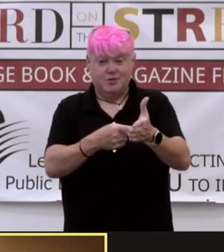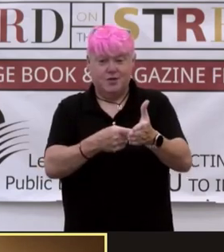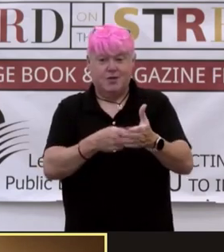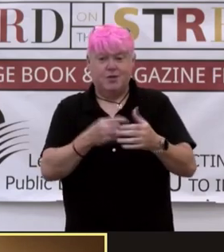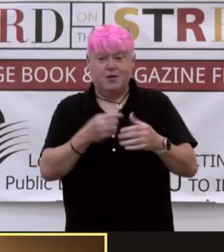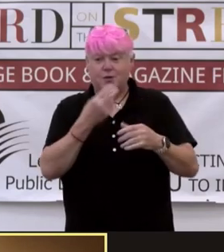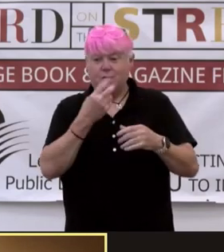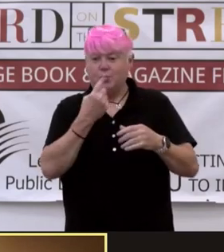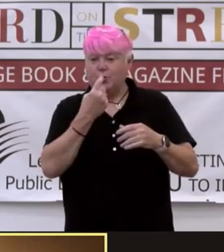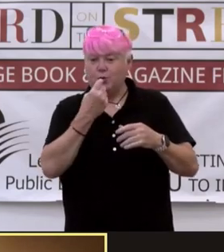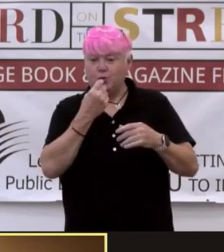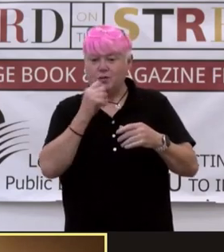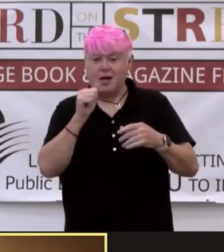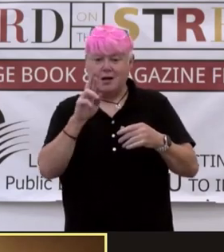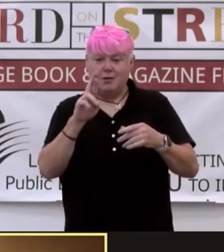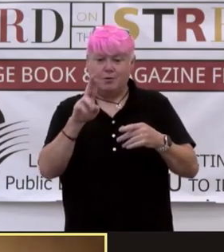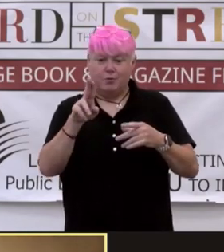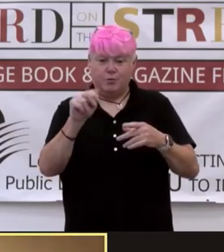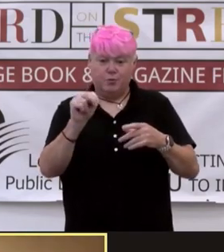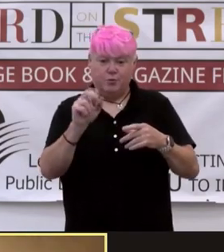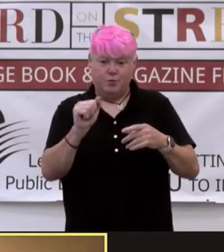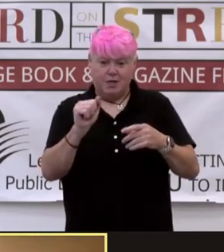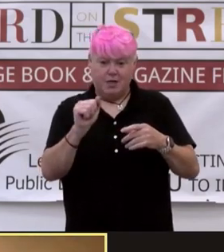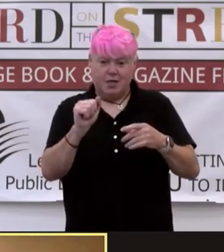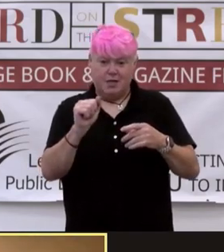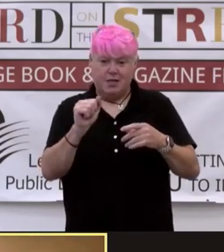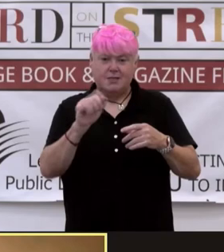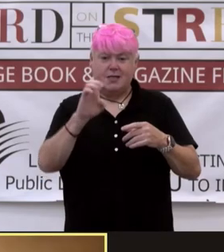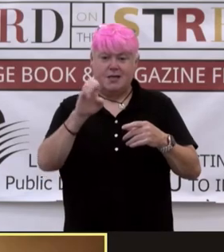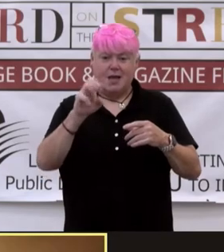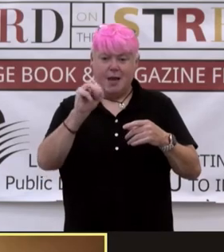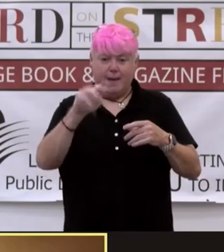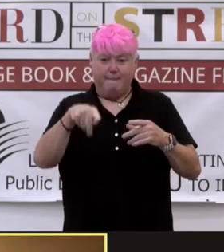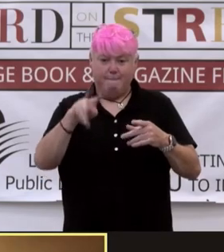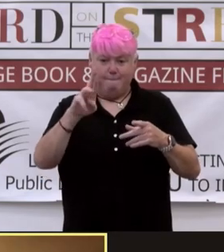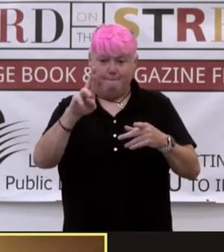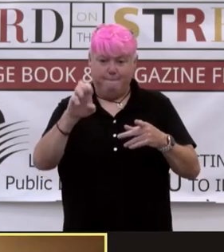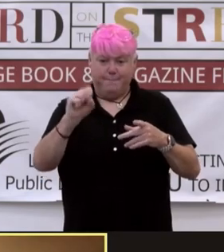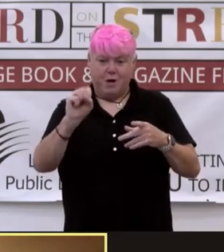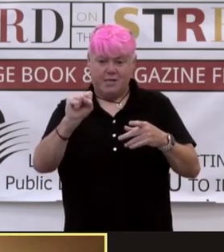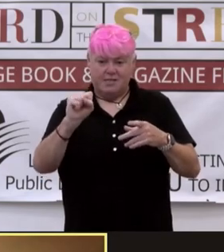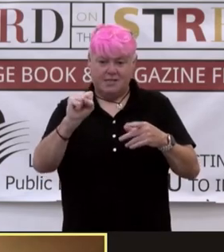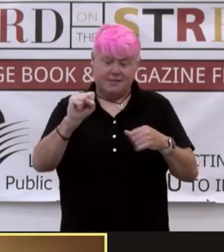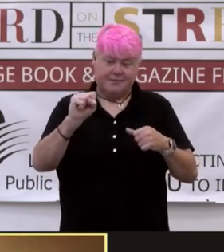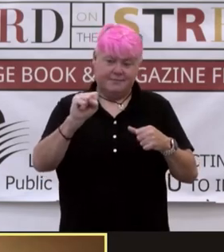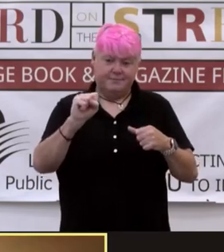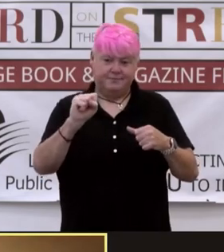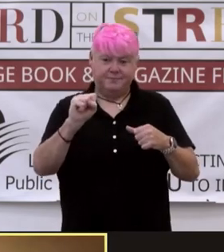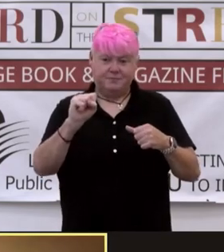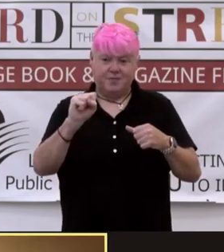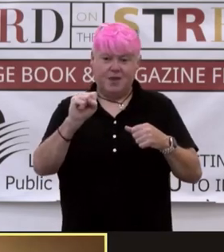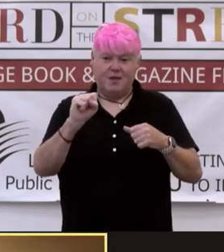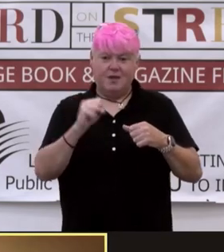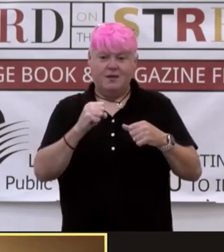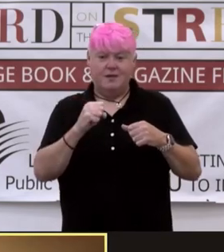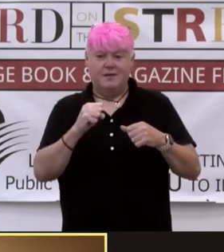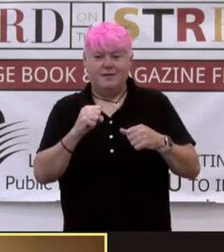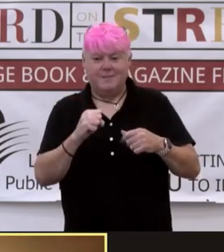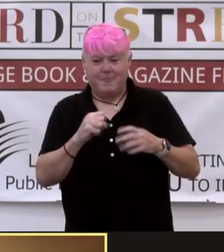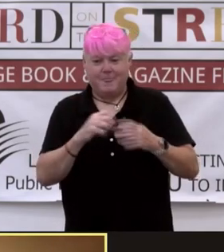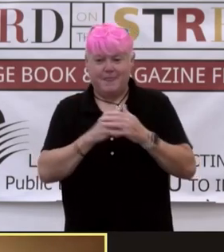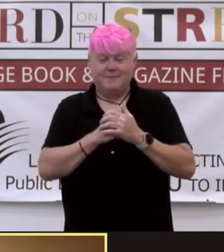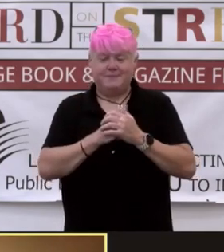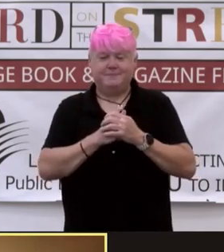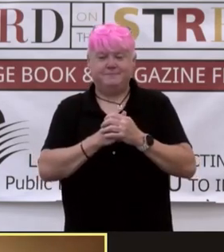the Maharani of, who's the Empress of the, of Kirat. And she shows, she flexes, basically.